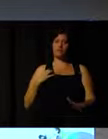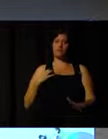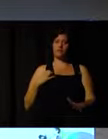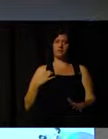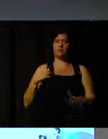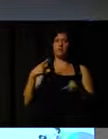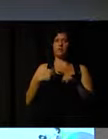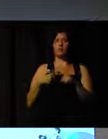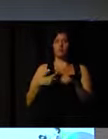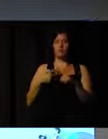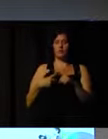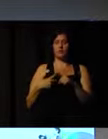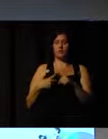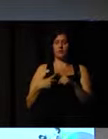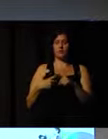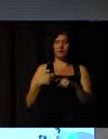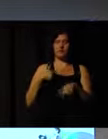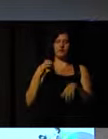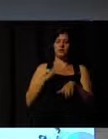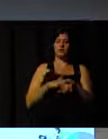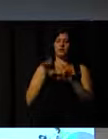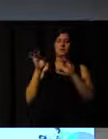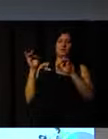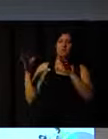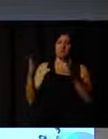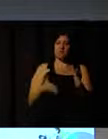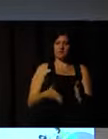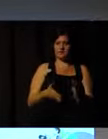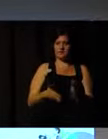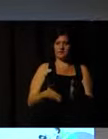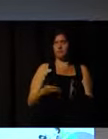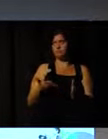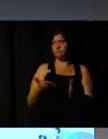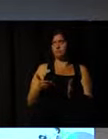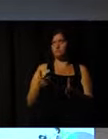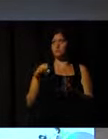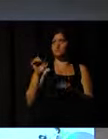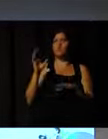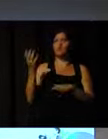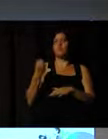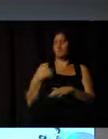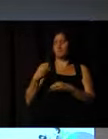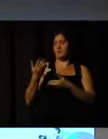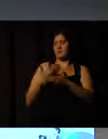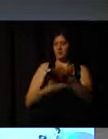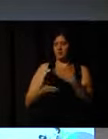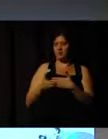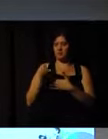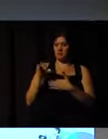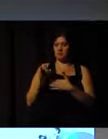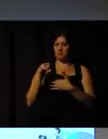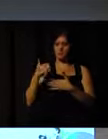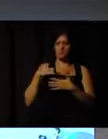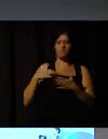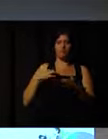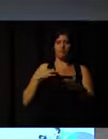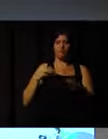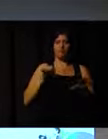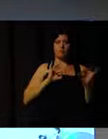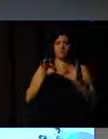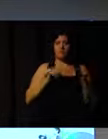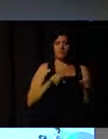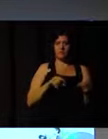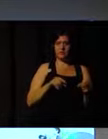to volunteer because I want something more specific as a reward. Because if I volunteer for a women's sport organization,